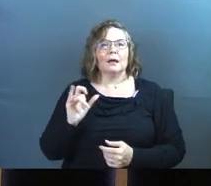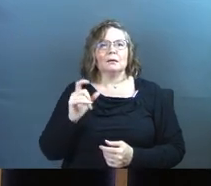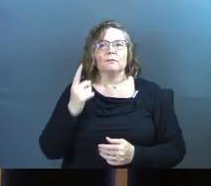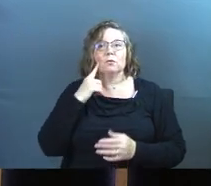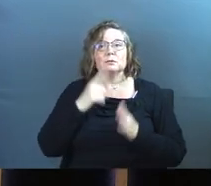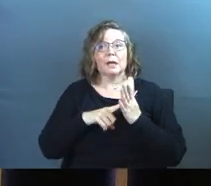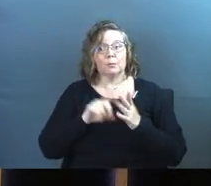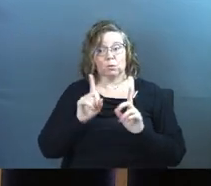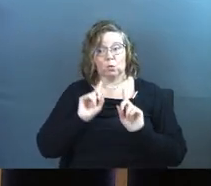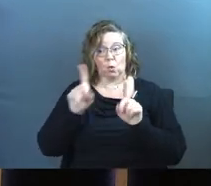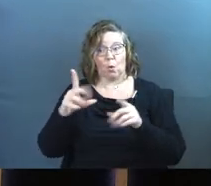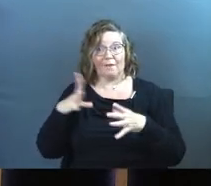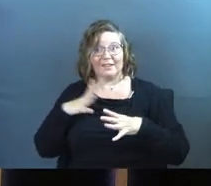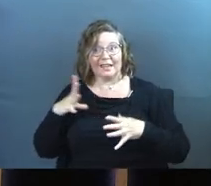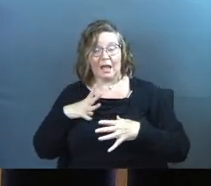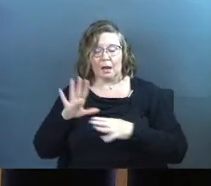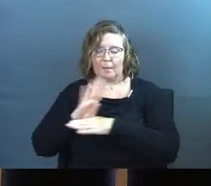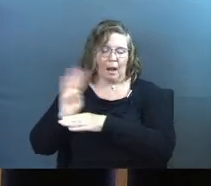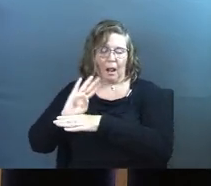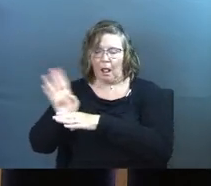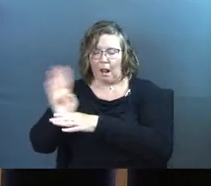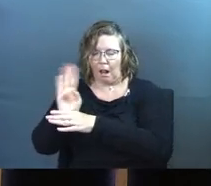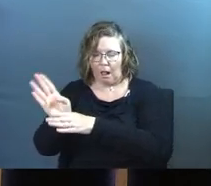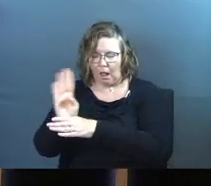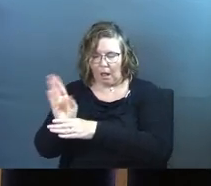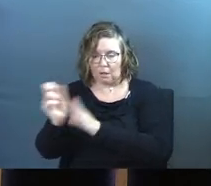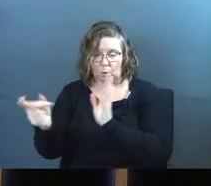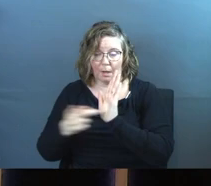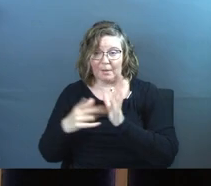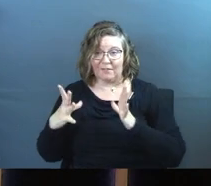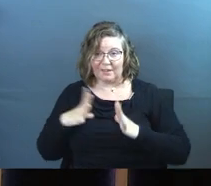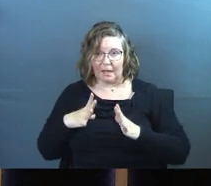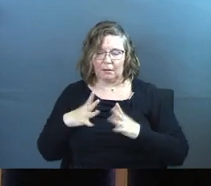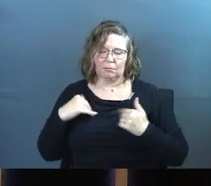you need a vacation from the vacation because the vacation didn't do what the vacation was supposed to do.